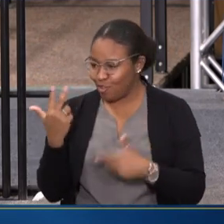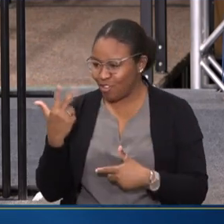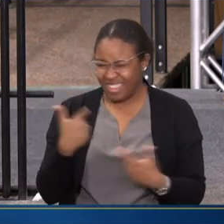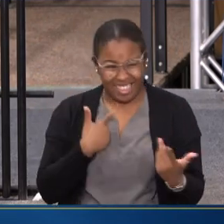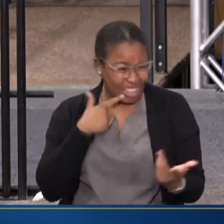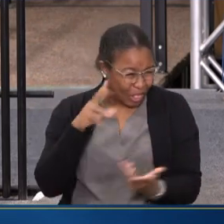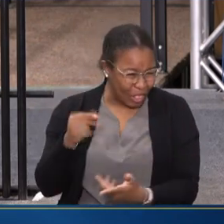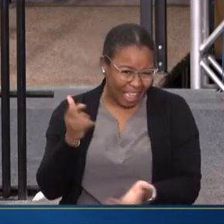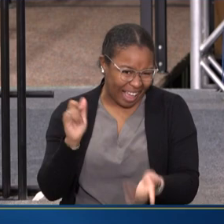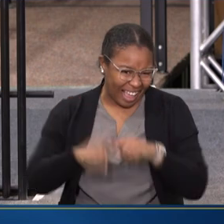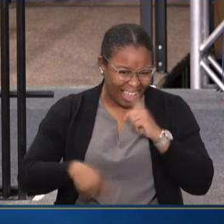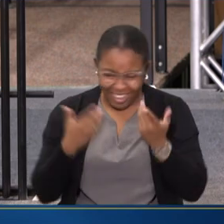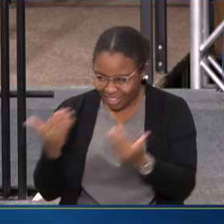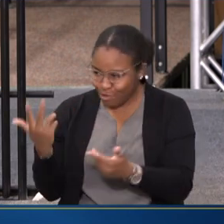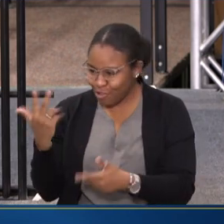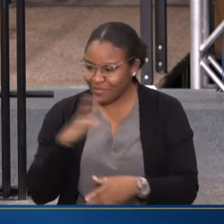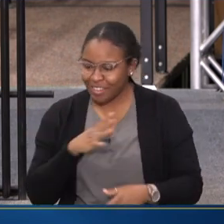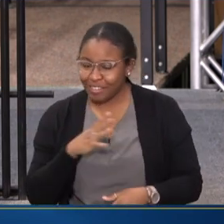NO?